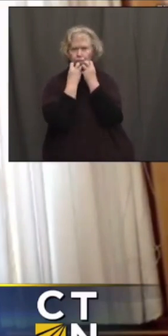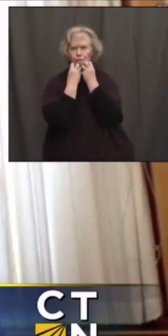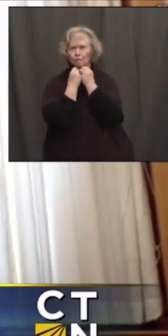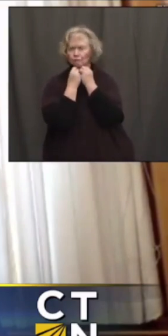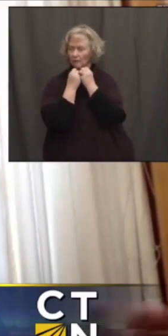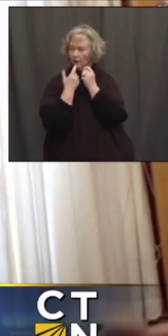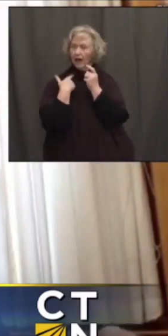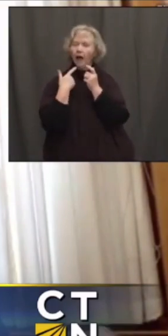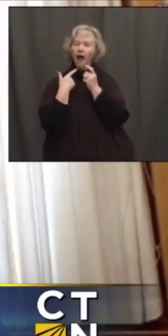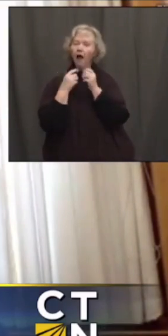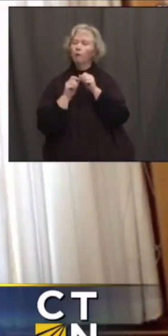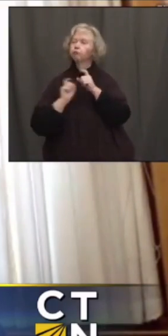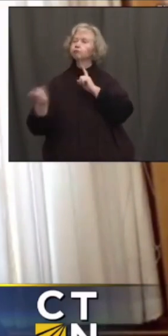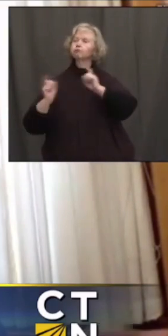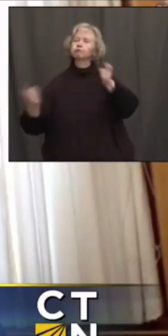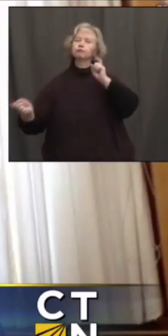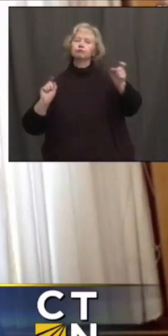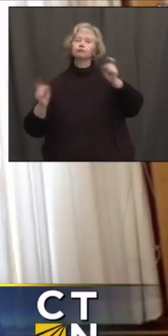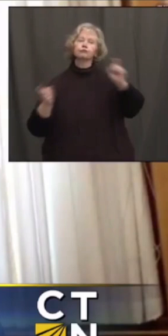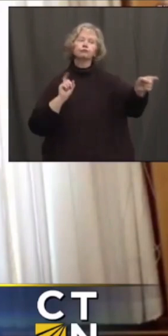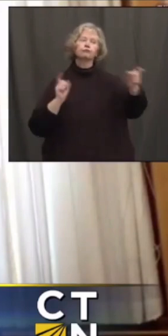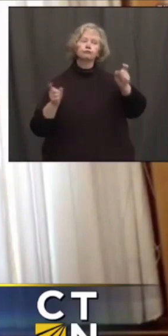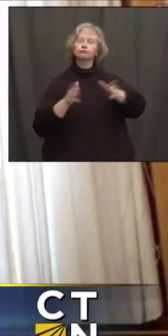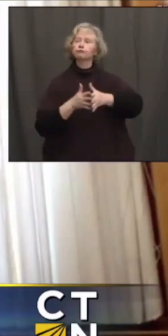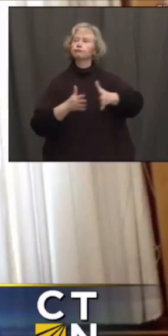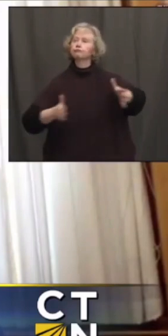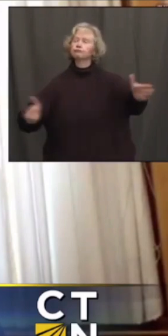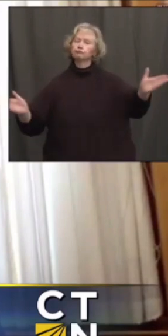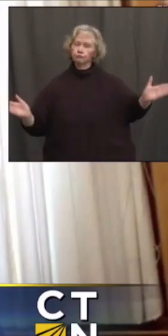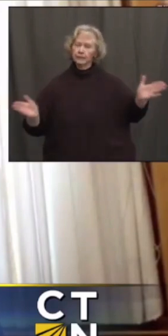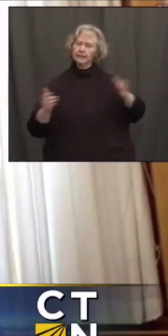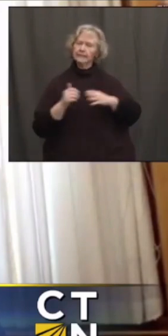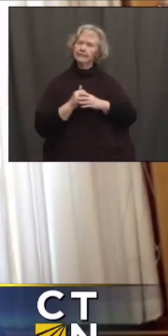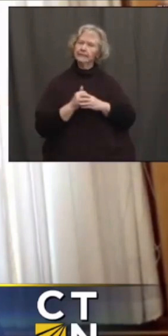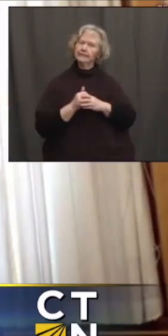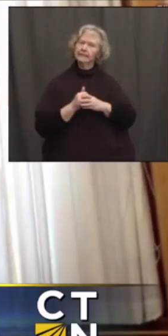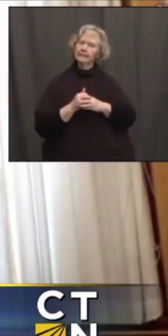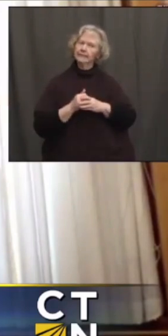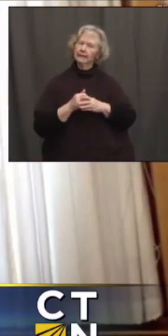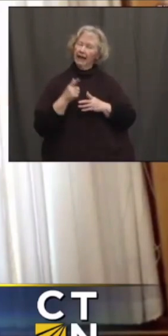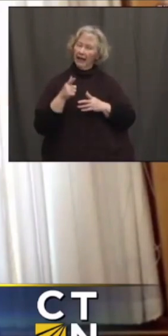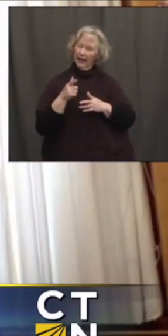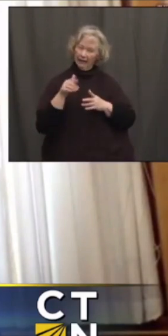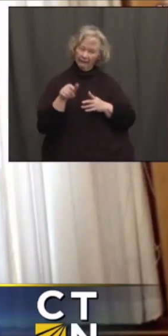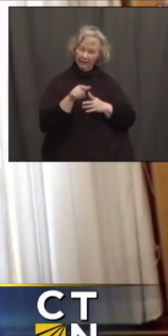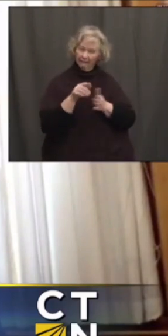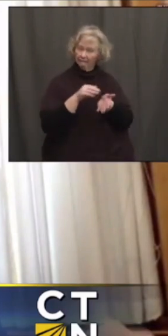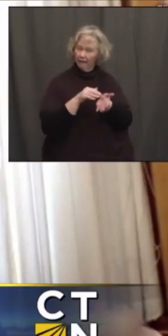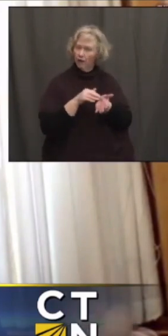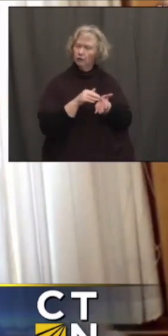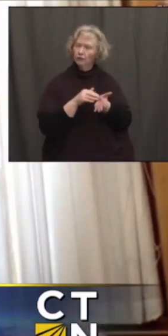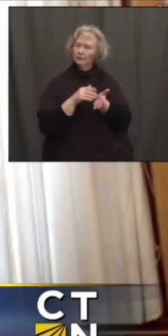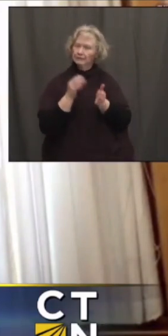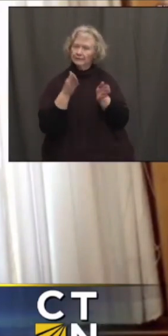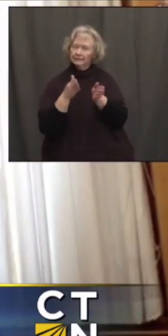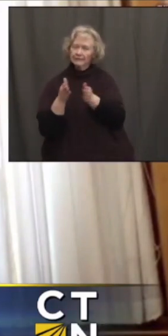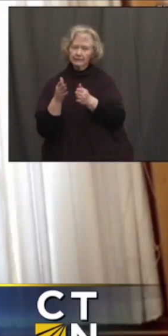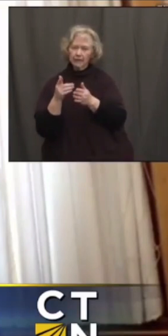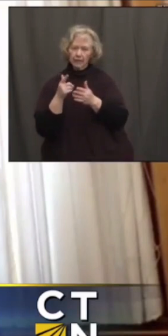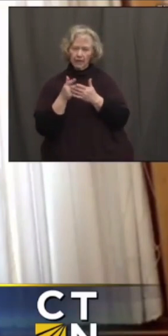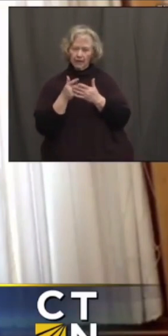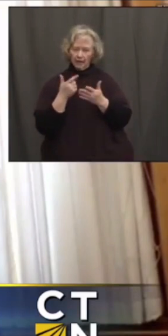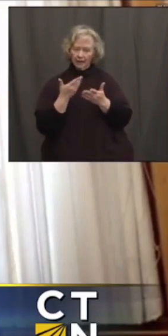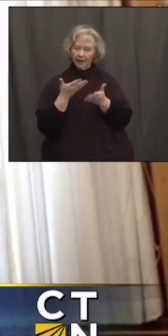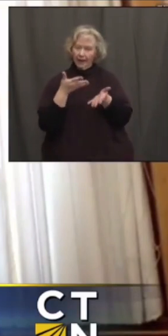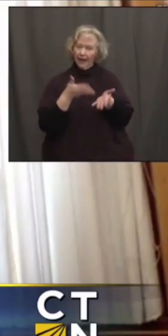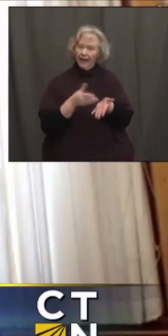start spreading them out across an even broader set of providers down into individual doctor's offices, you end up with these little pockets of